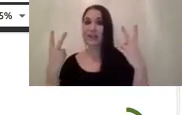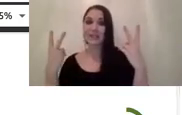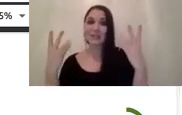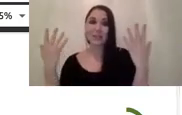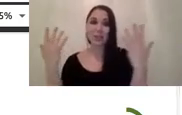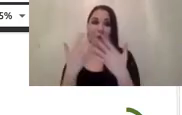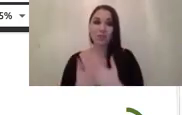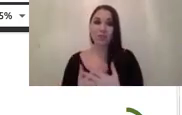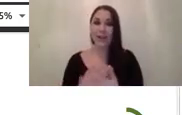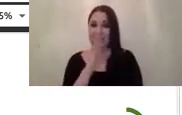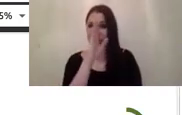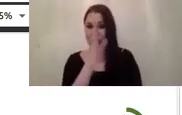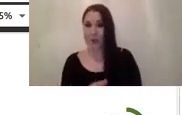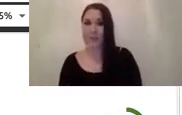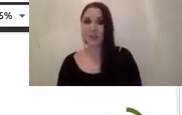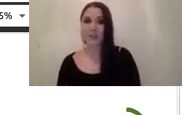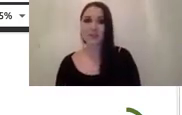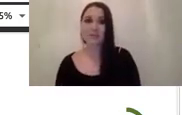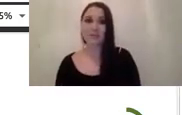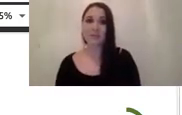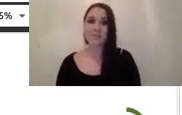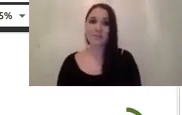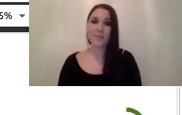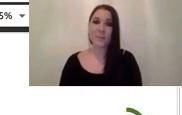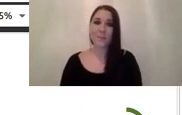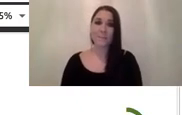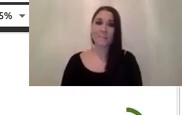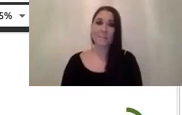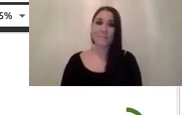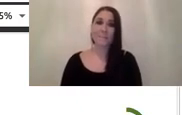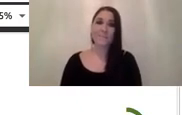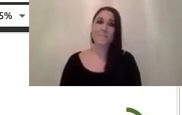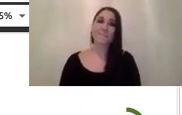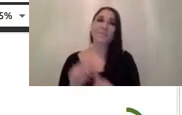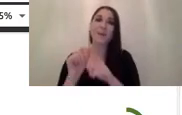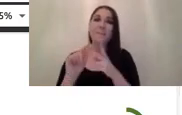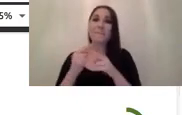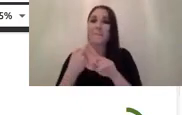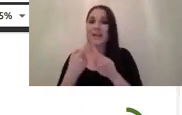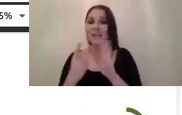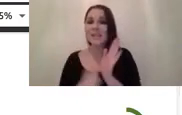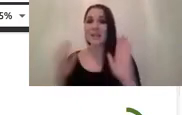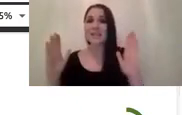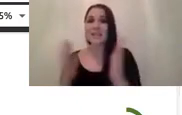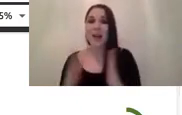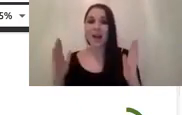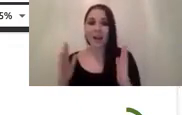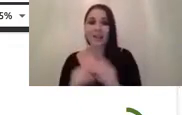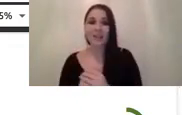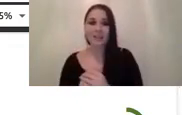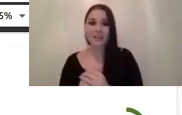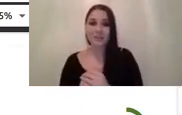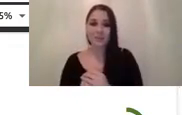sharpness um sensor and pixel size quantum efficiency dynamic